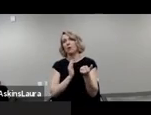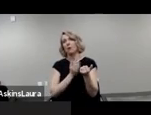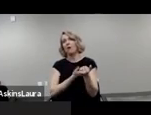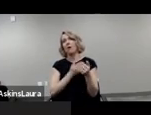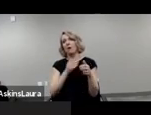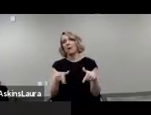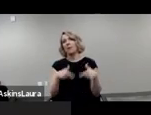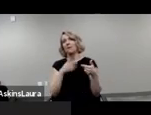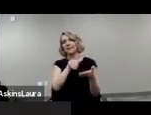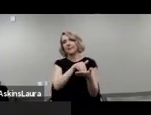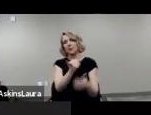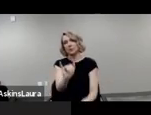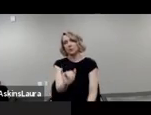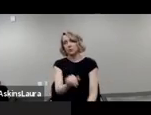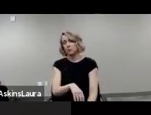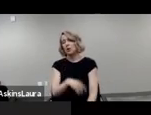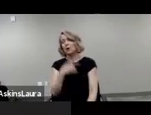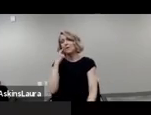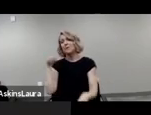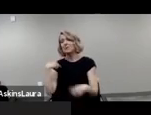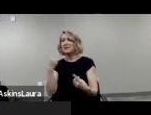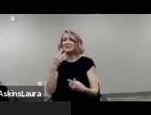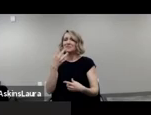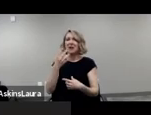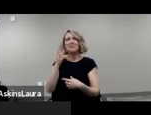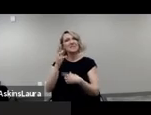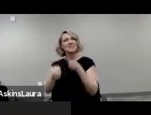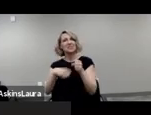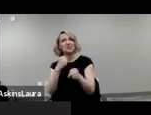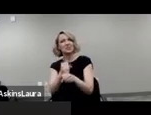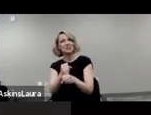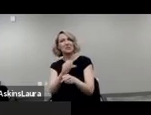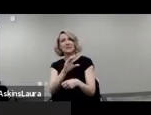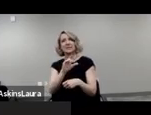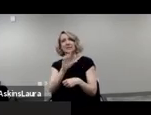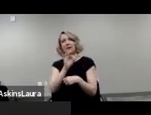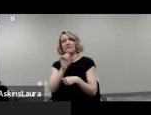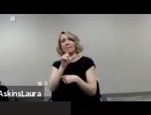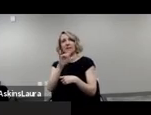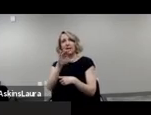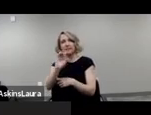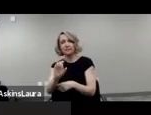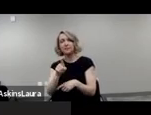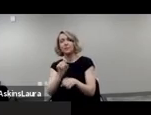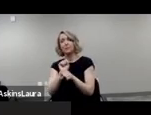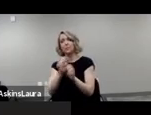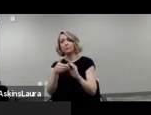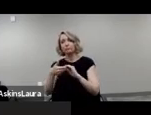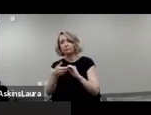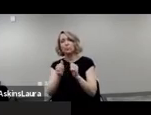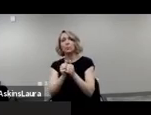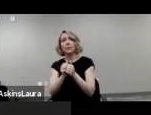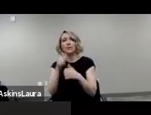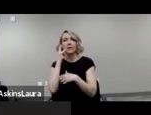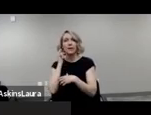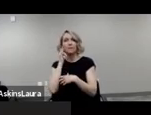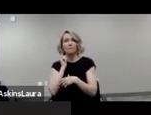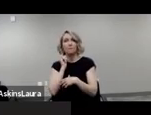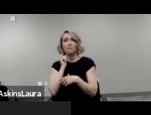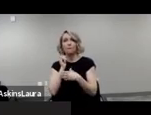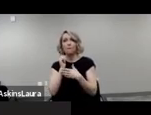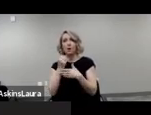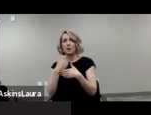For over five years, I want to say almost six years, CFILC has been working in collaboration with the California Emerging